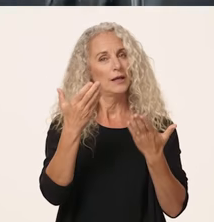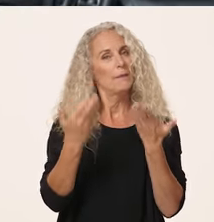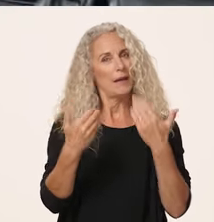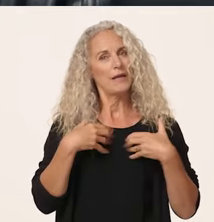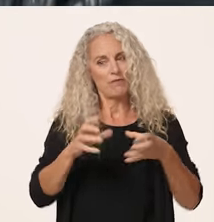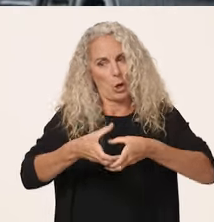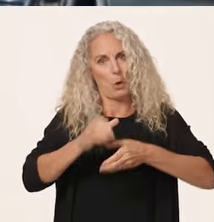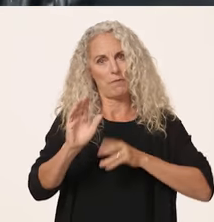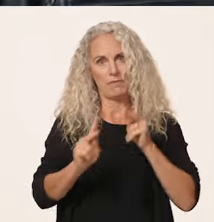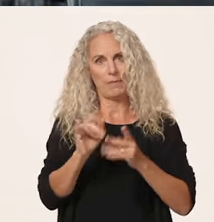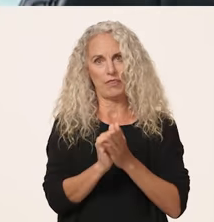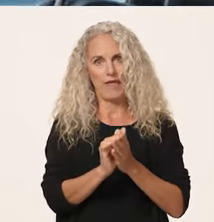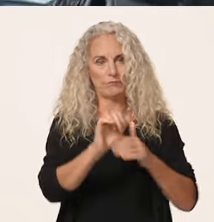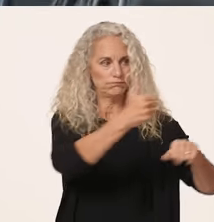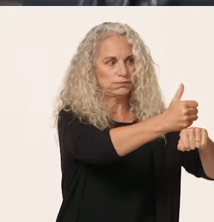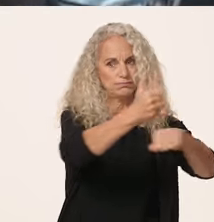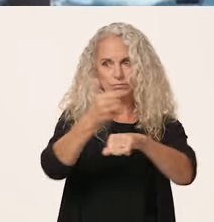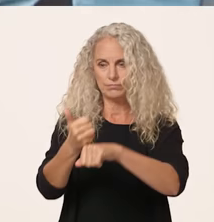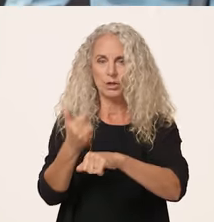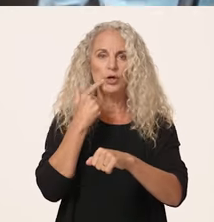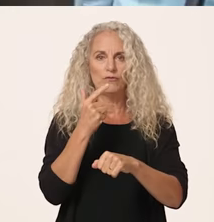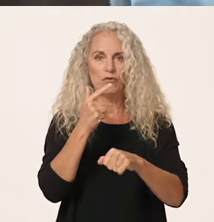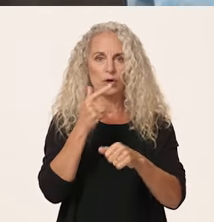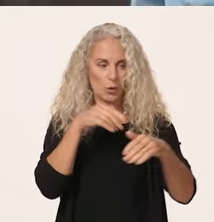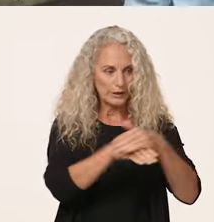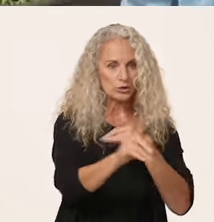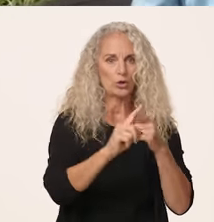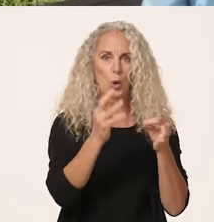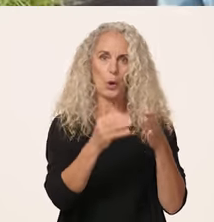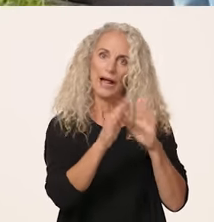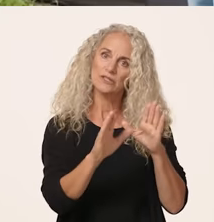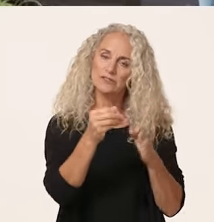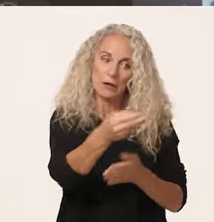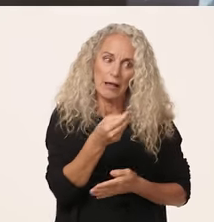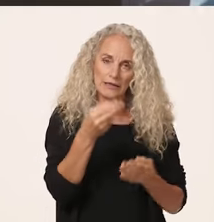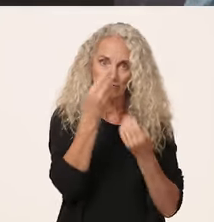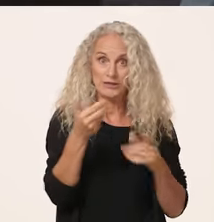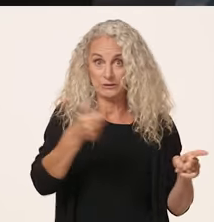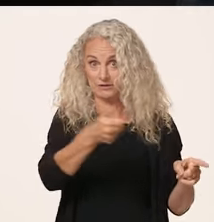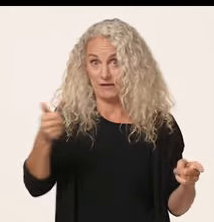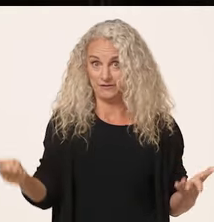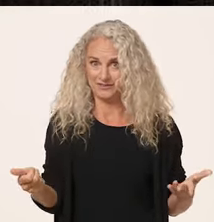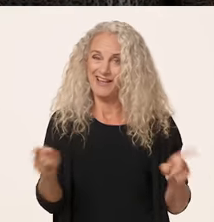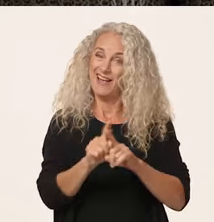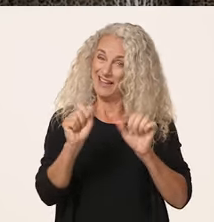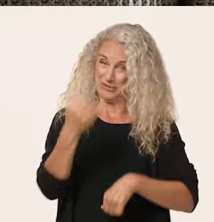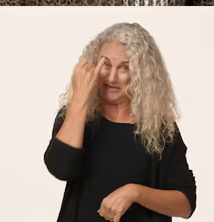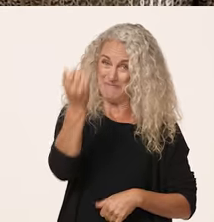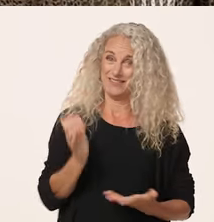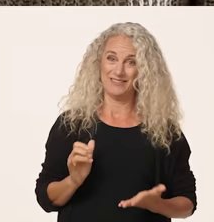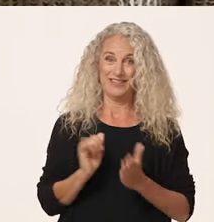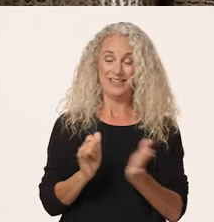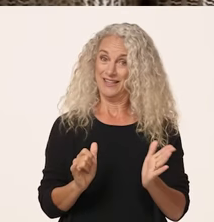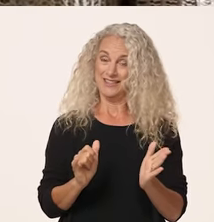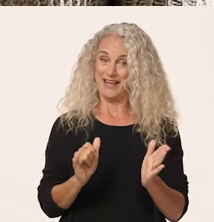maintain a network of court runners to facilitate in-person courthouse record searches in these jurisdictions. As you can